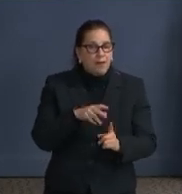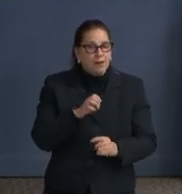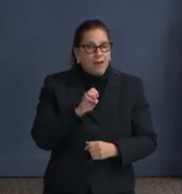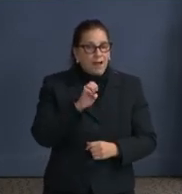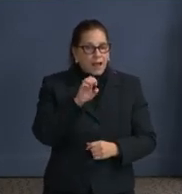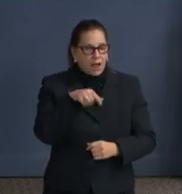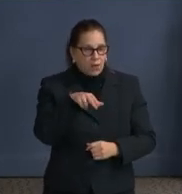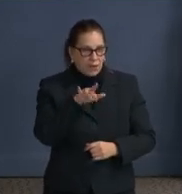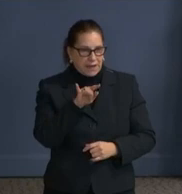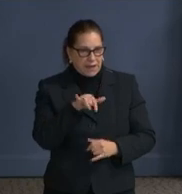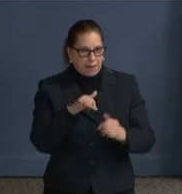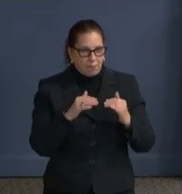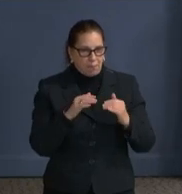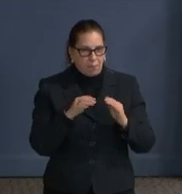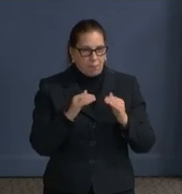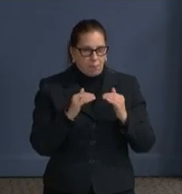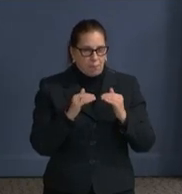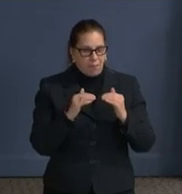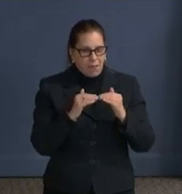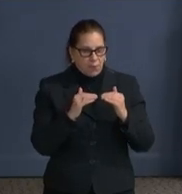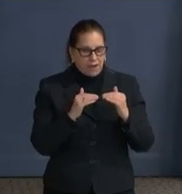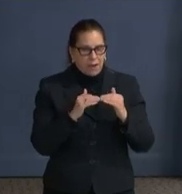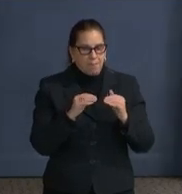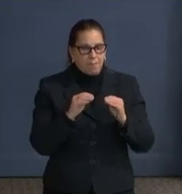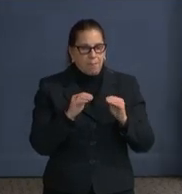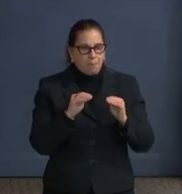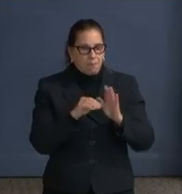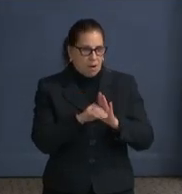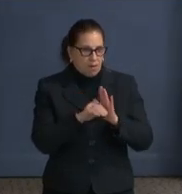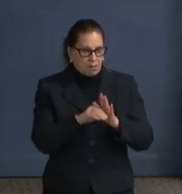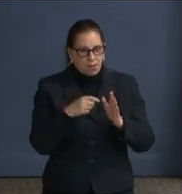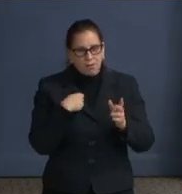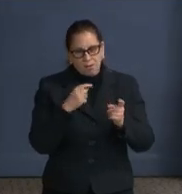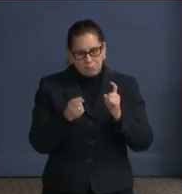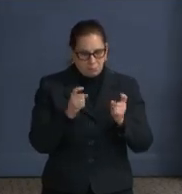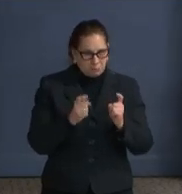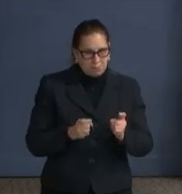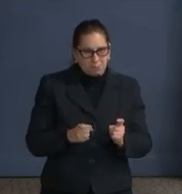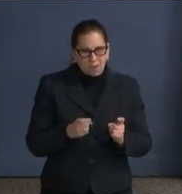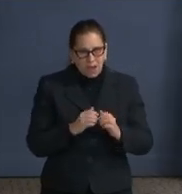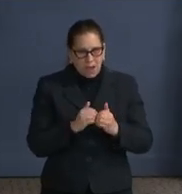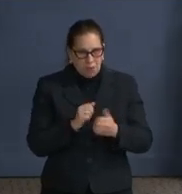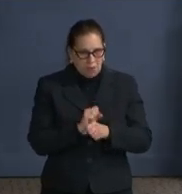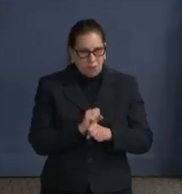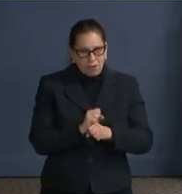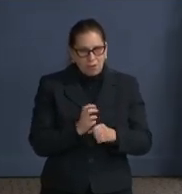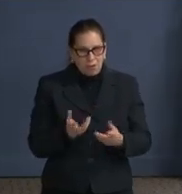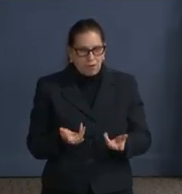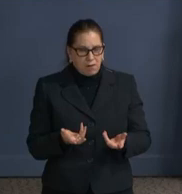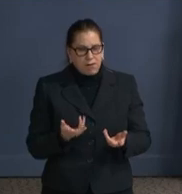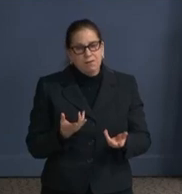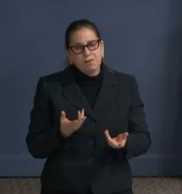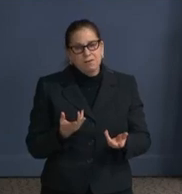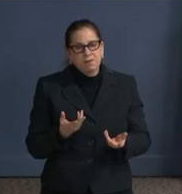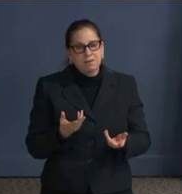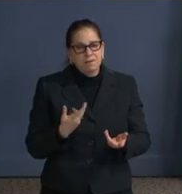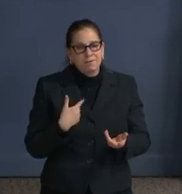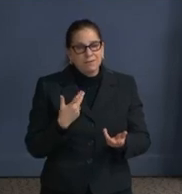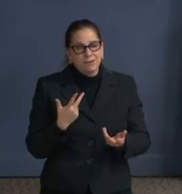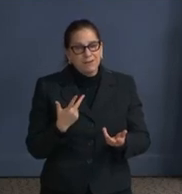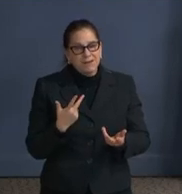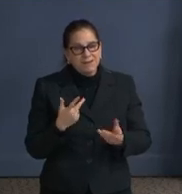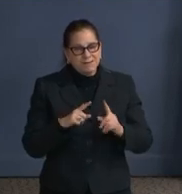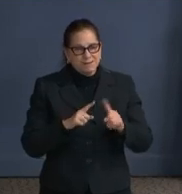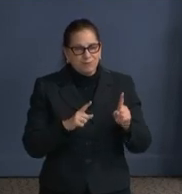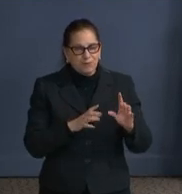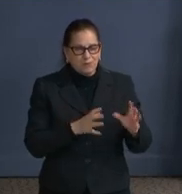adjusted based on feedback or based on when we see differences between, there's a difference again because we have those three buckets. So there's